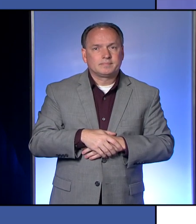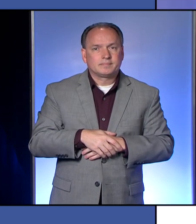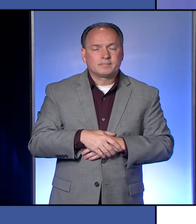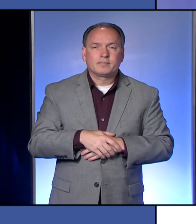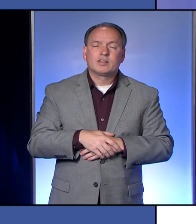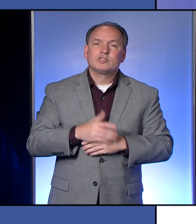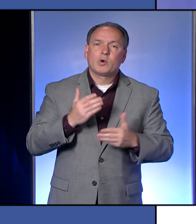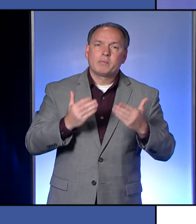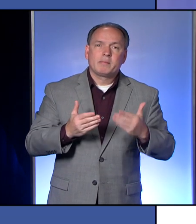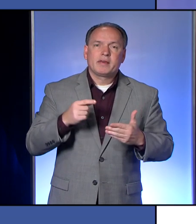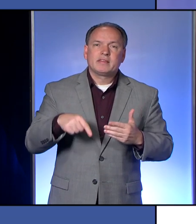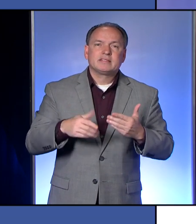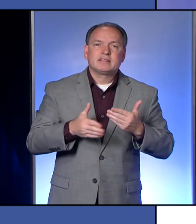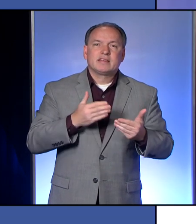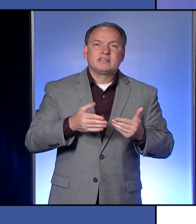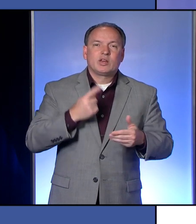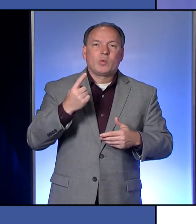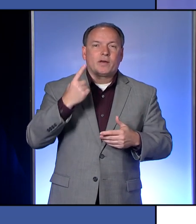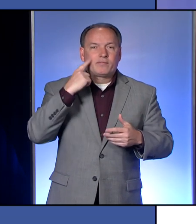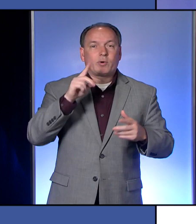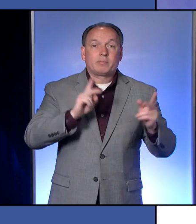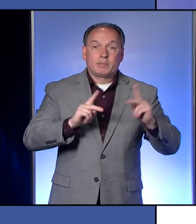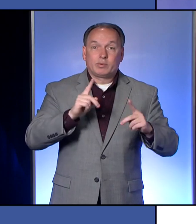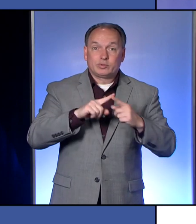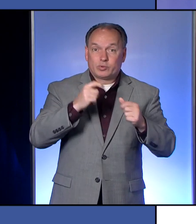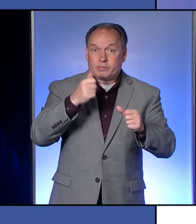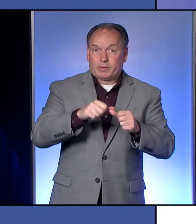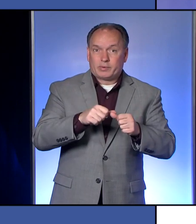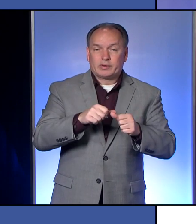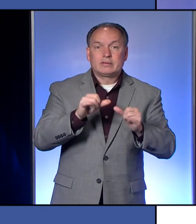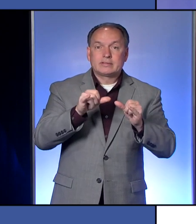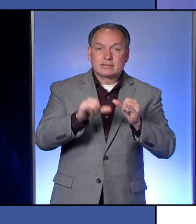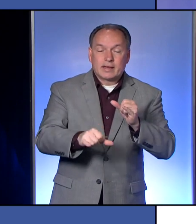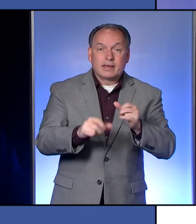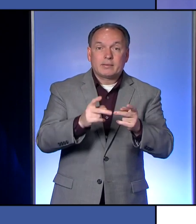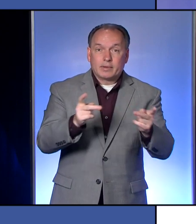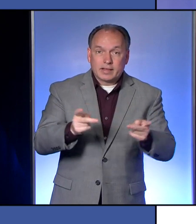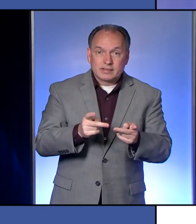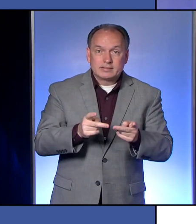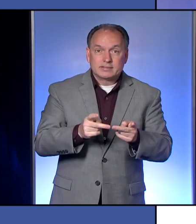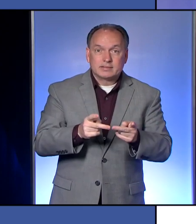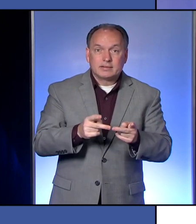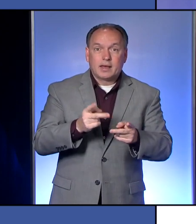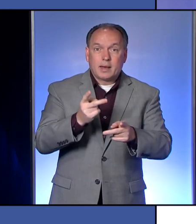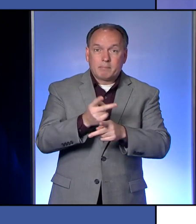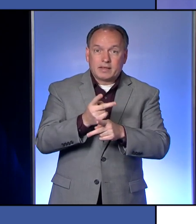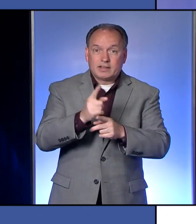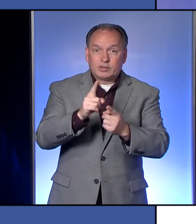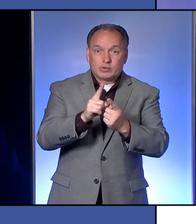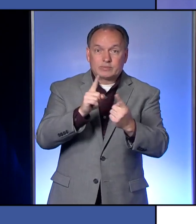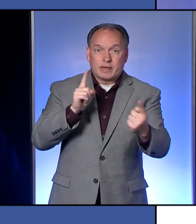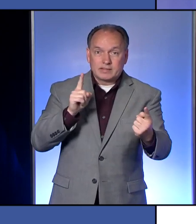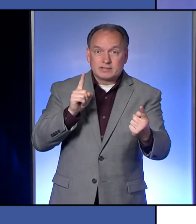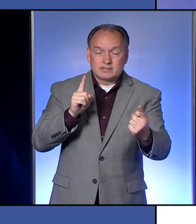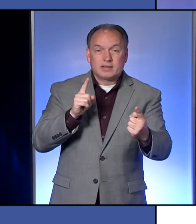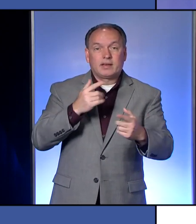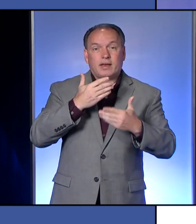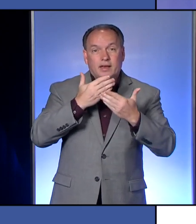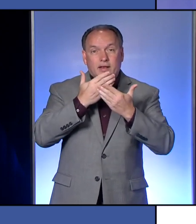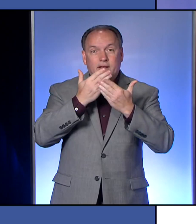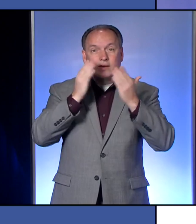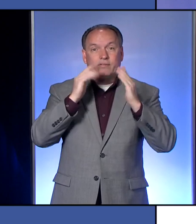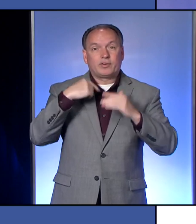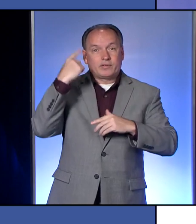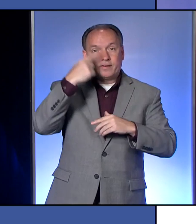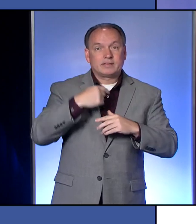So maybe this is an easy one for people to remember. Stay in place, maintain your space, and cover your face.